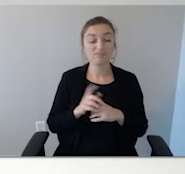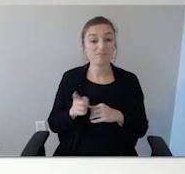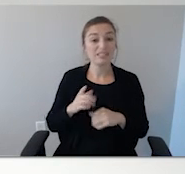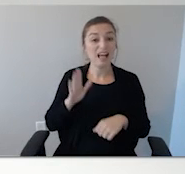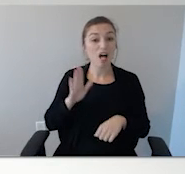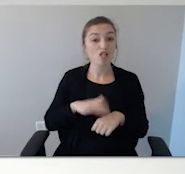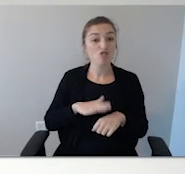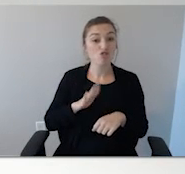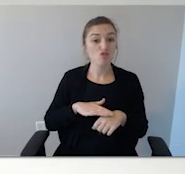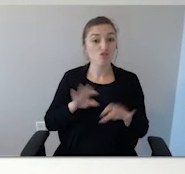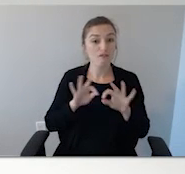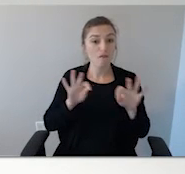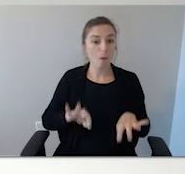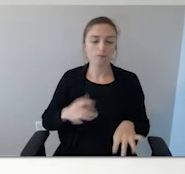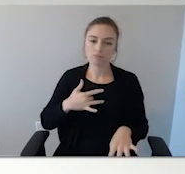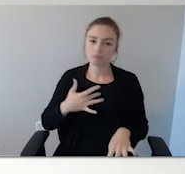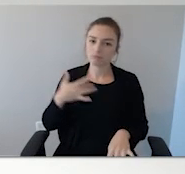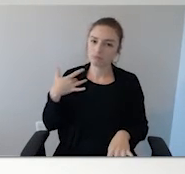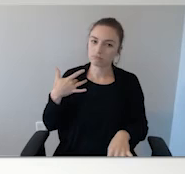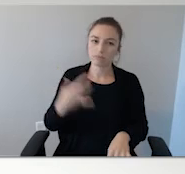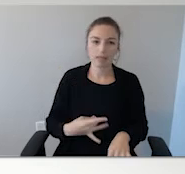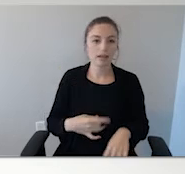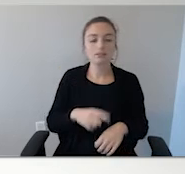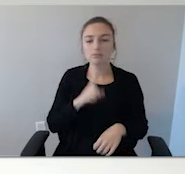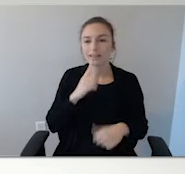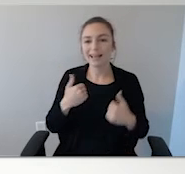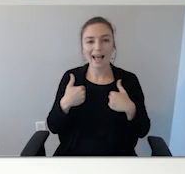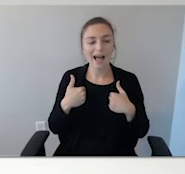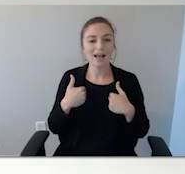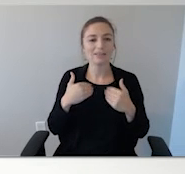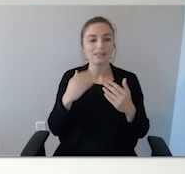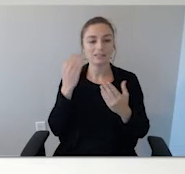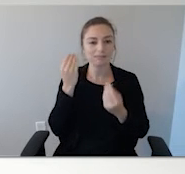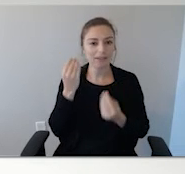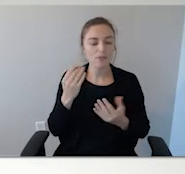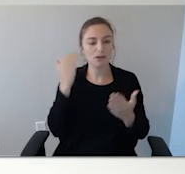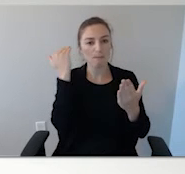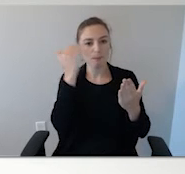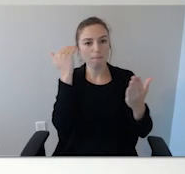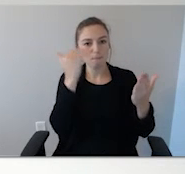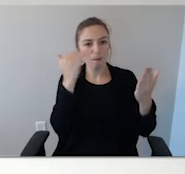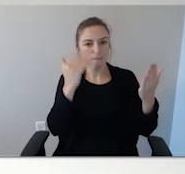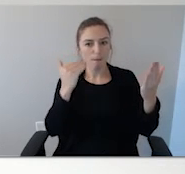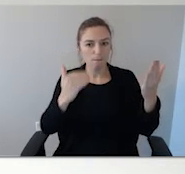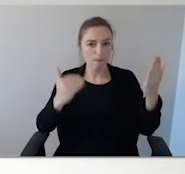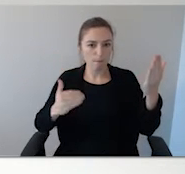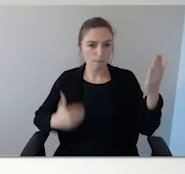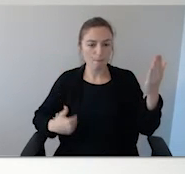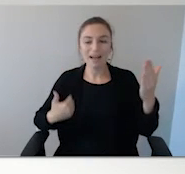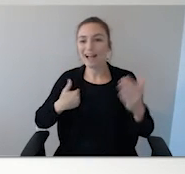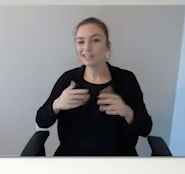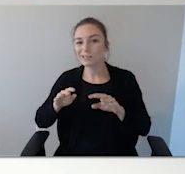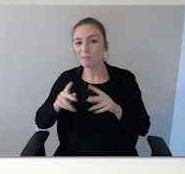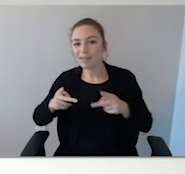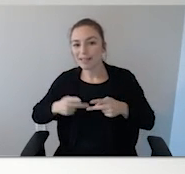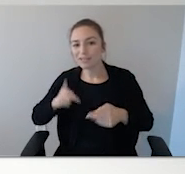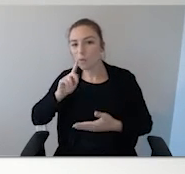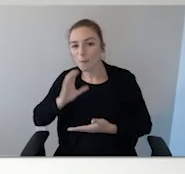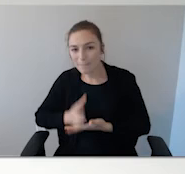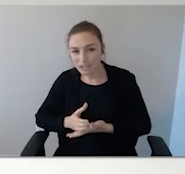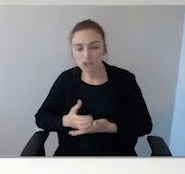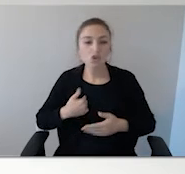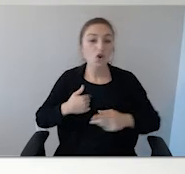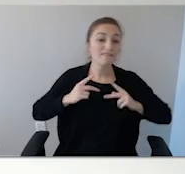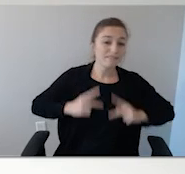like. This has got a lot of room for information. There's a spot for a picture, as you can see. Physical description is there.